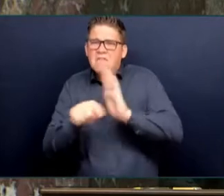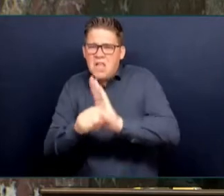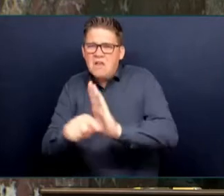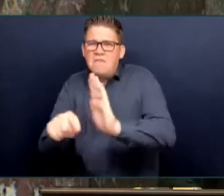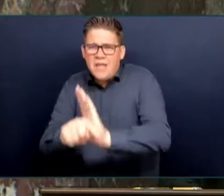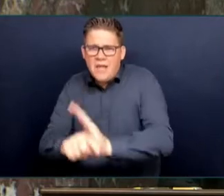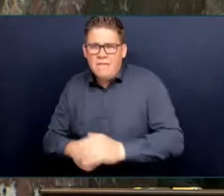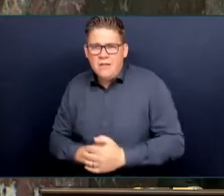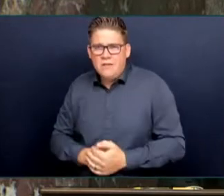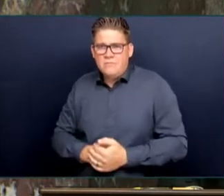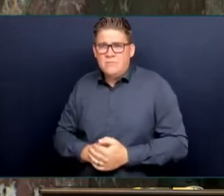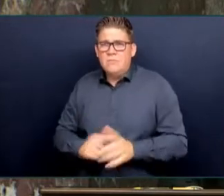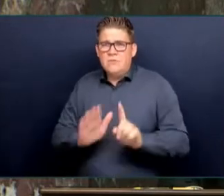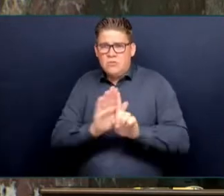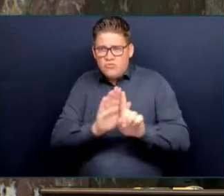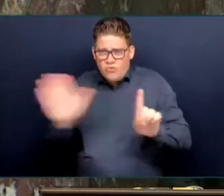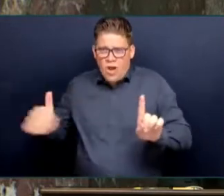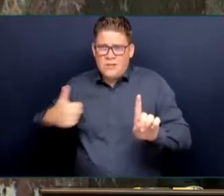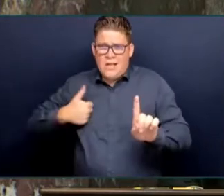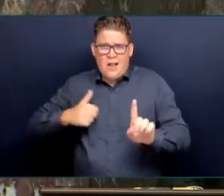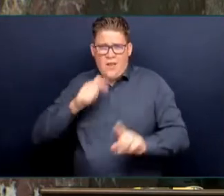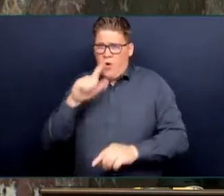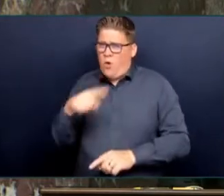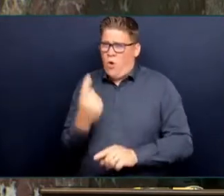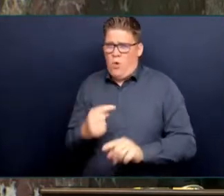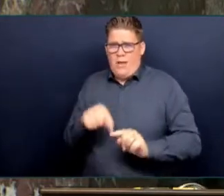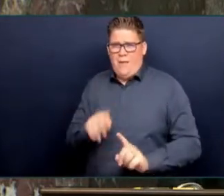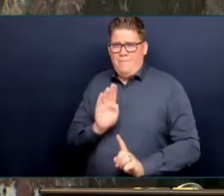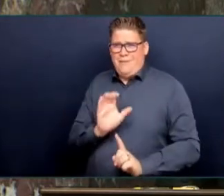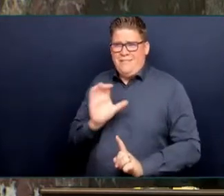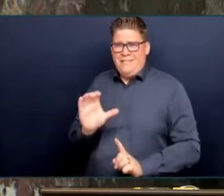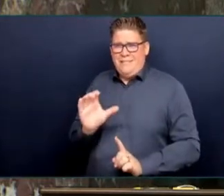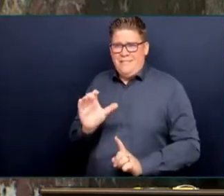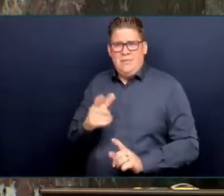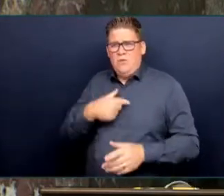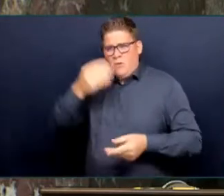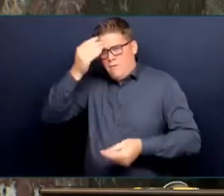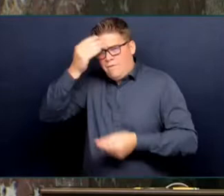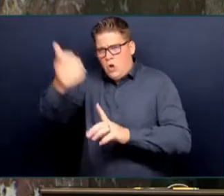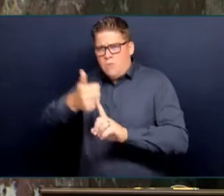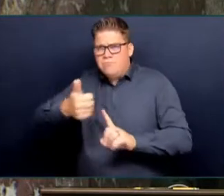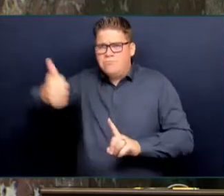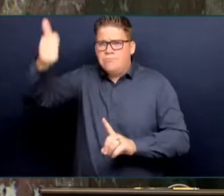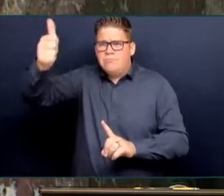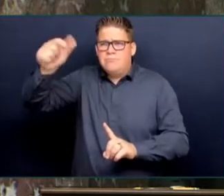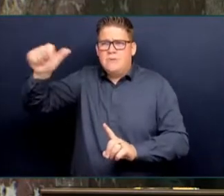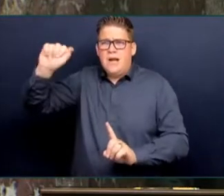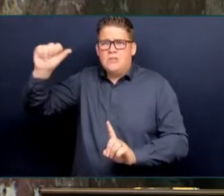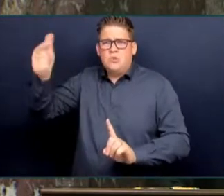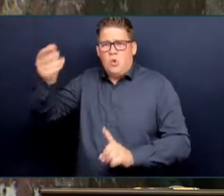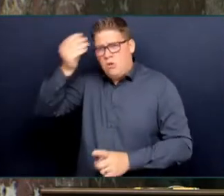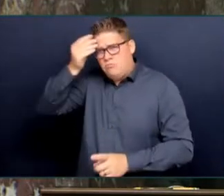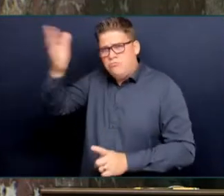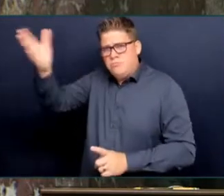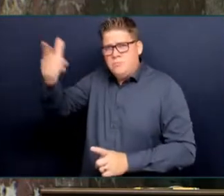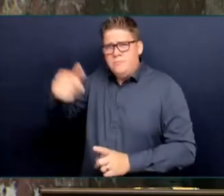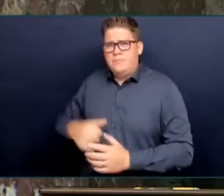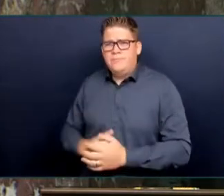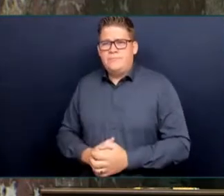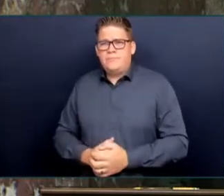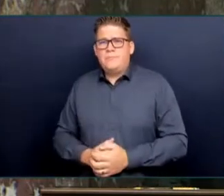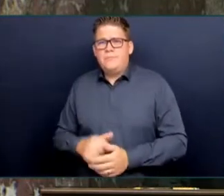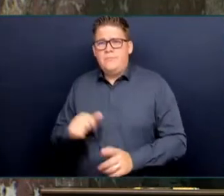to the Attorney General of Canada who listened. Now, Mr. Speaker, it's important that we focus on the things that we can do and not just